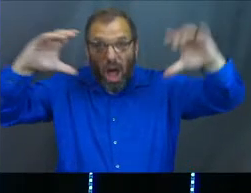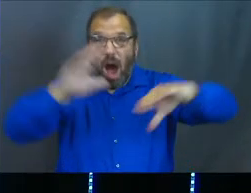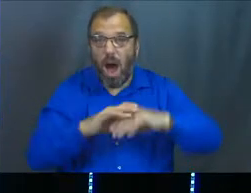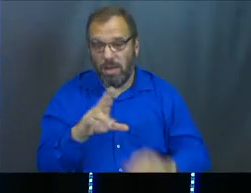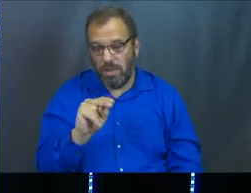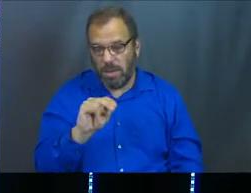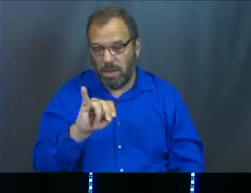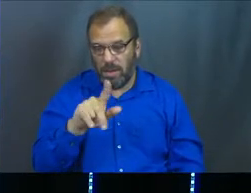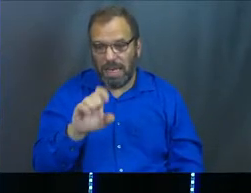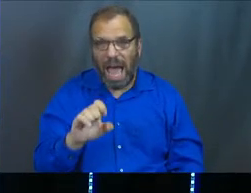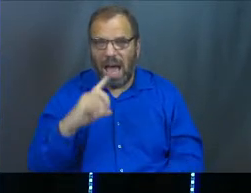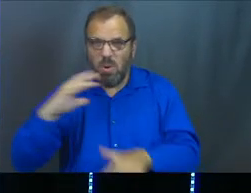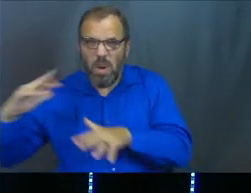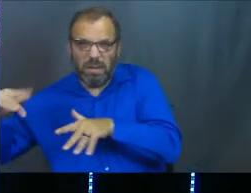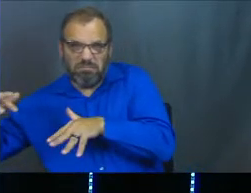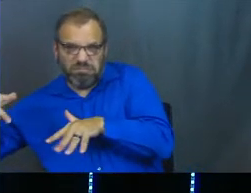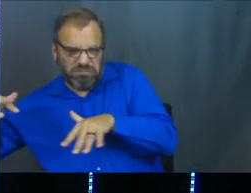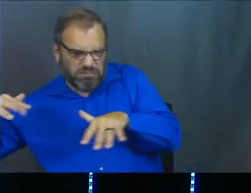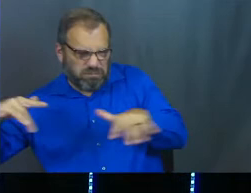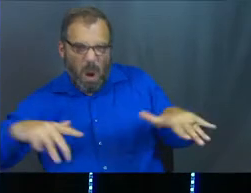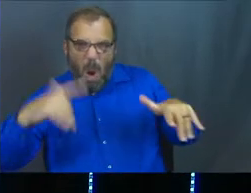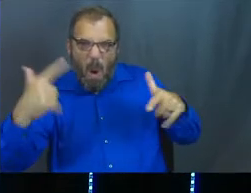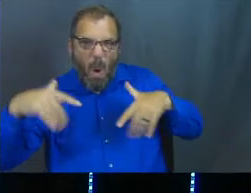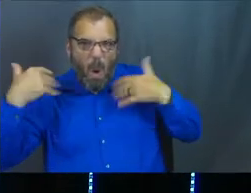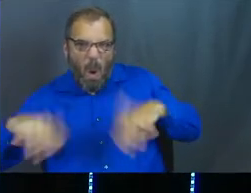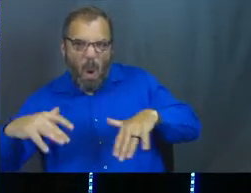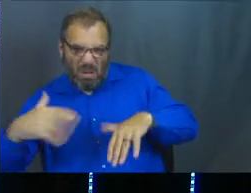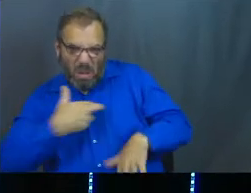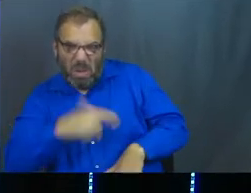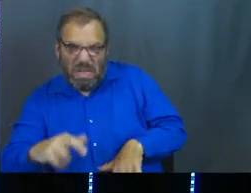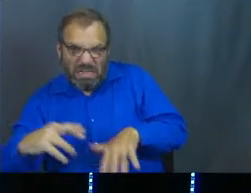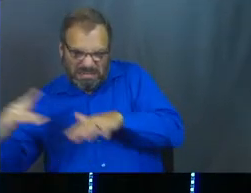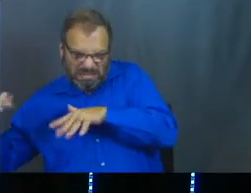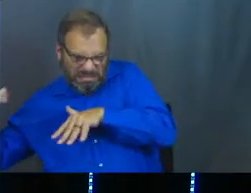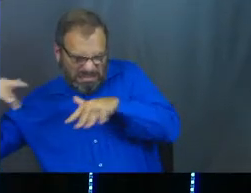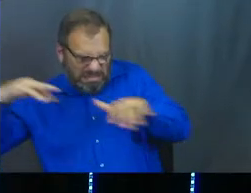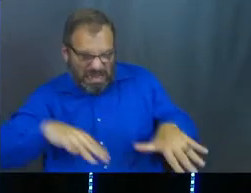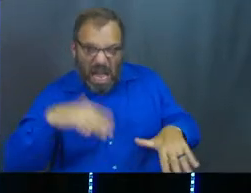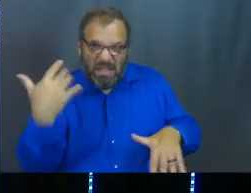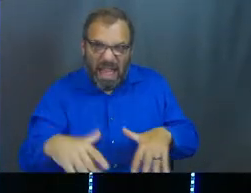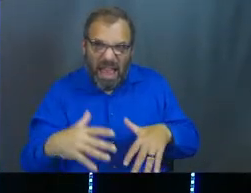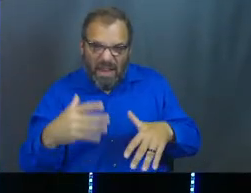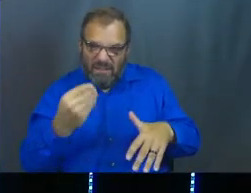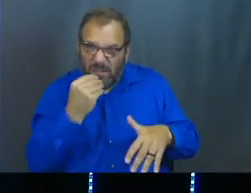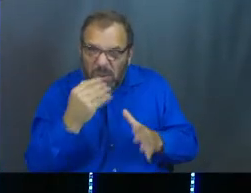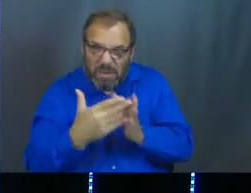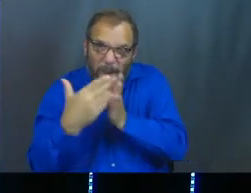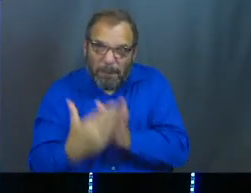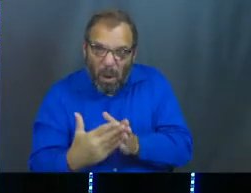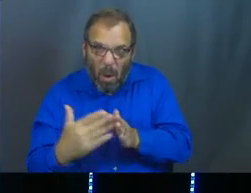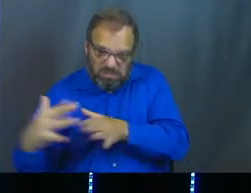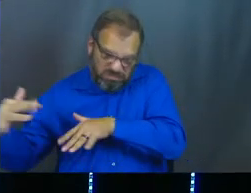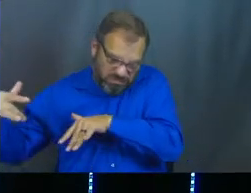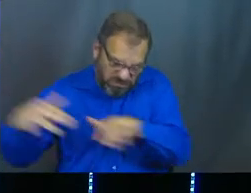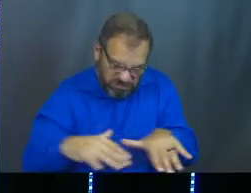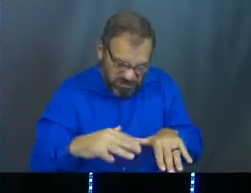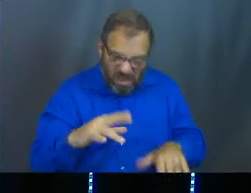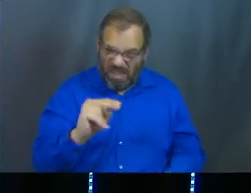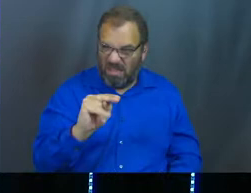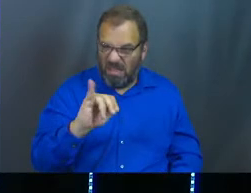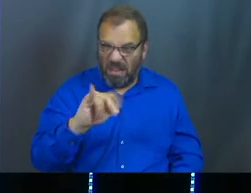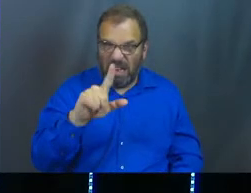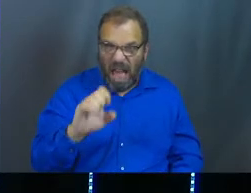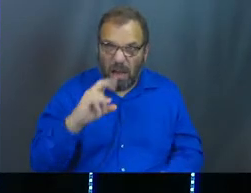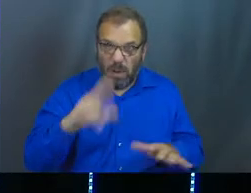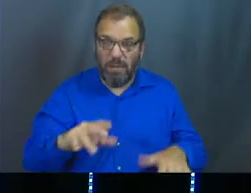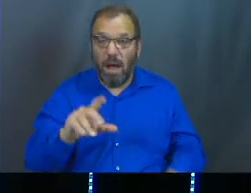which the Nile River was massive to them. It was part of their religion. It was the source of their commerce. Nile River was a big deal. In his dream,